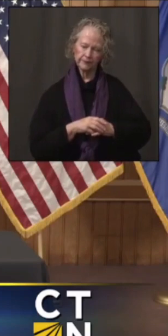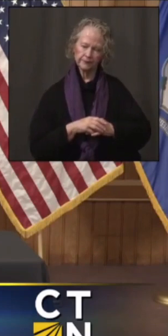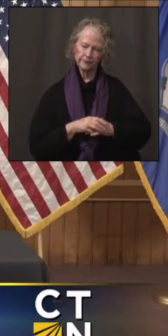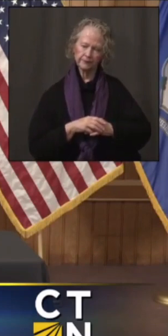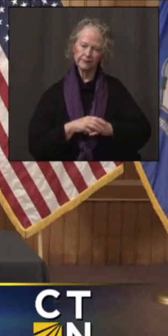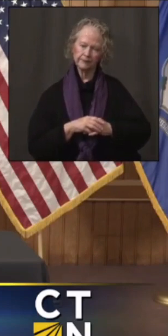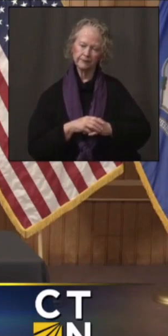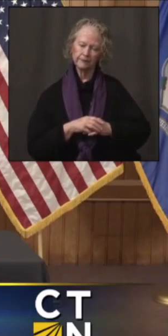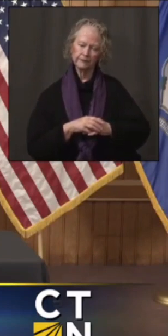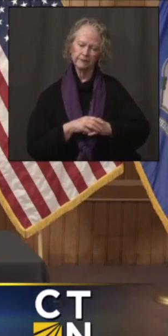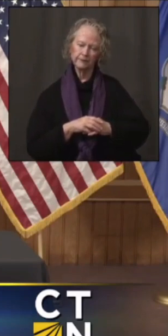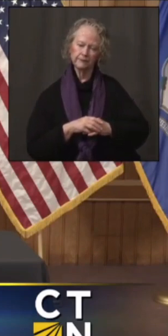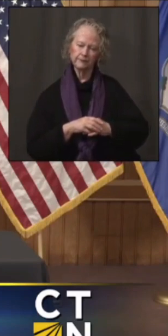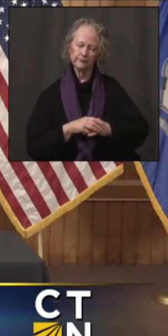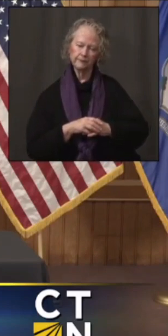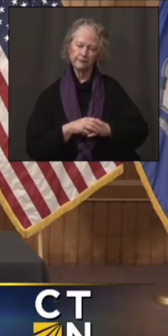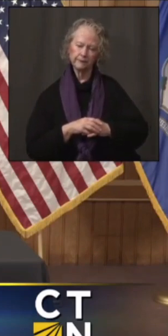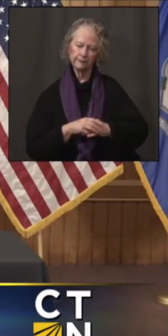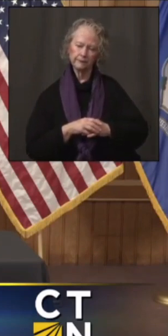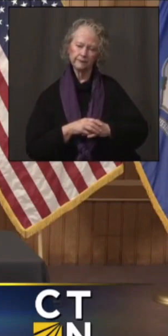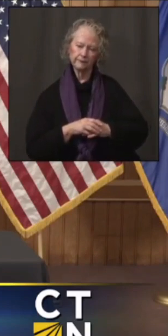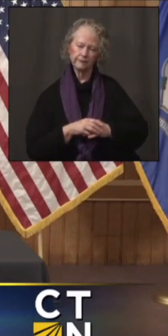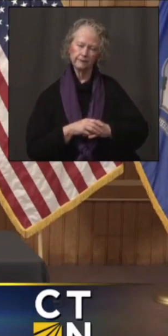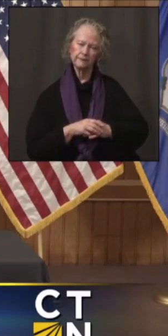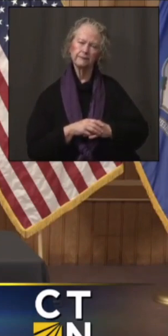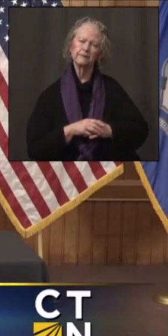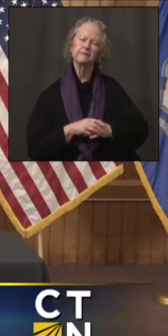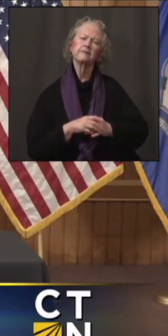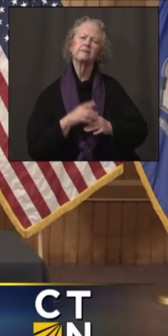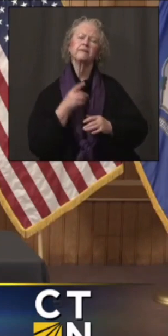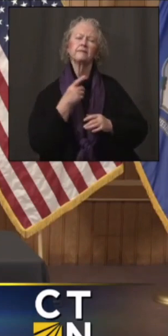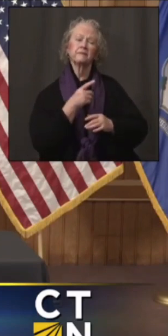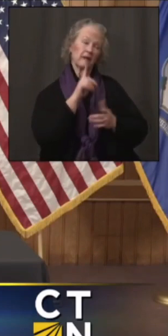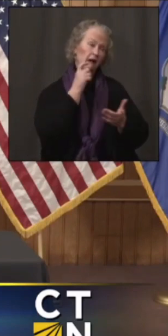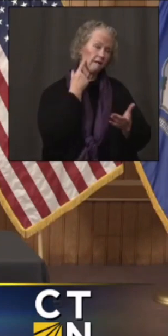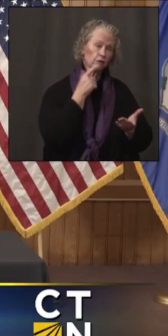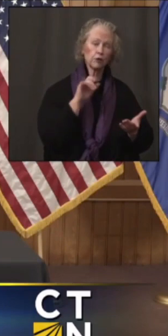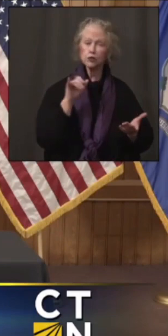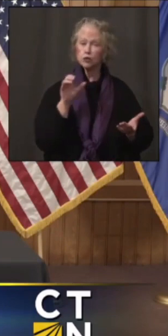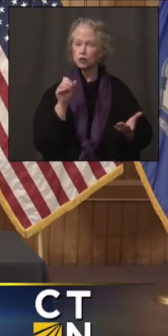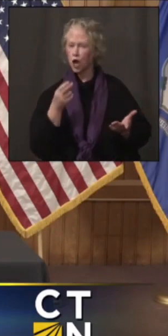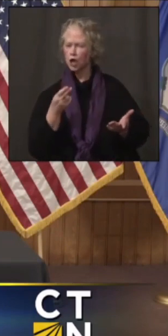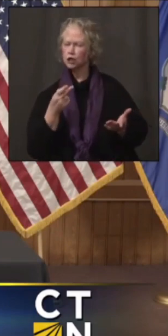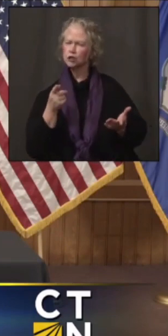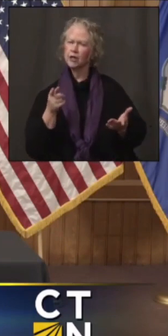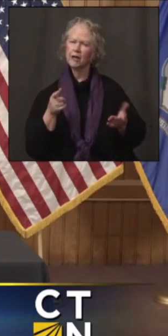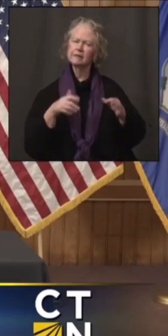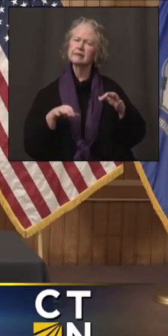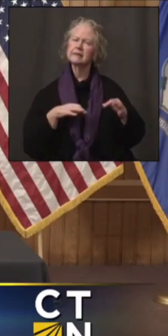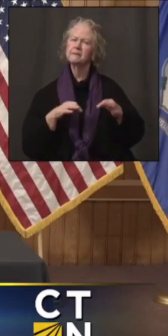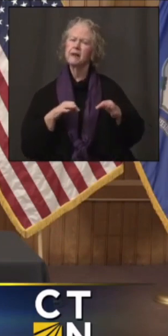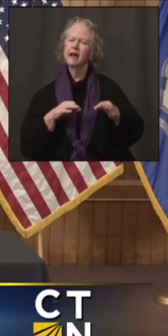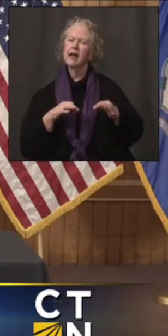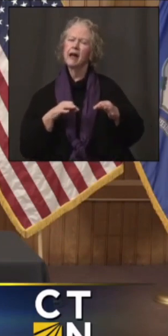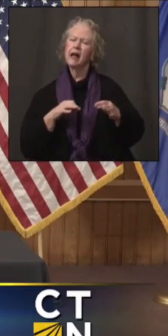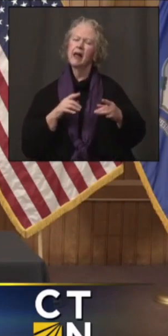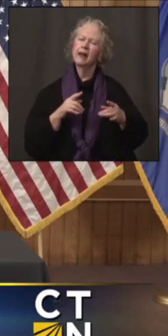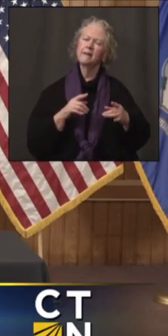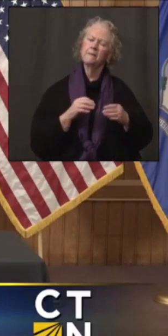Hi, Mr. Governor, and maybe Josh, could you expand a little bit on the current vaccine effort? you